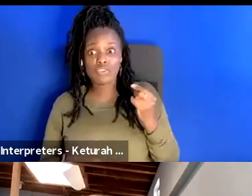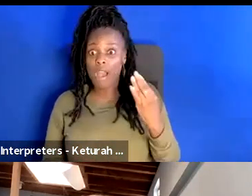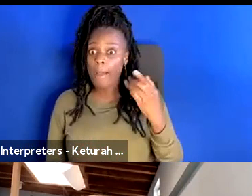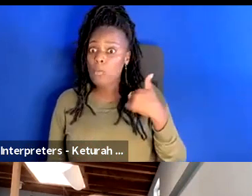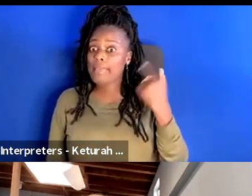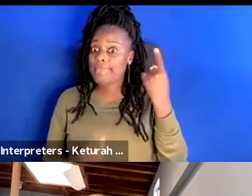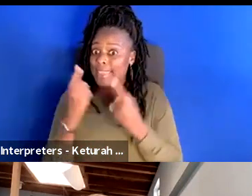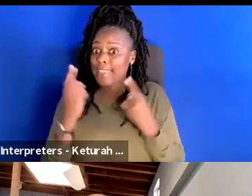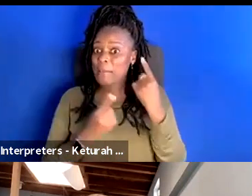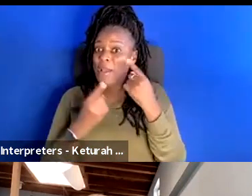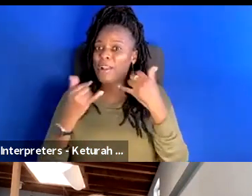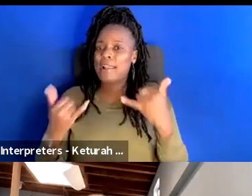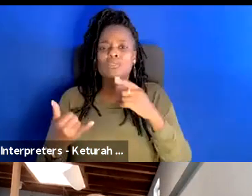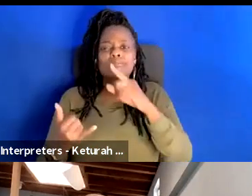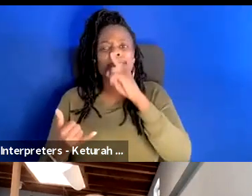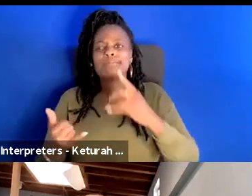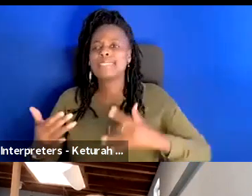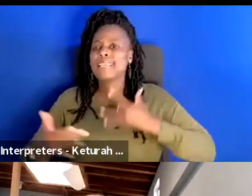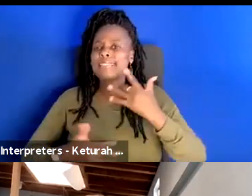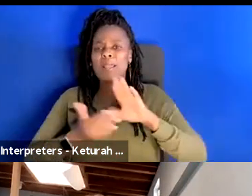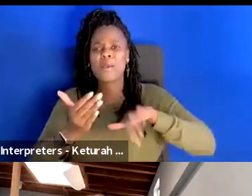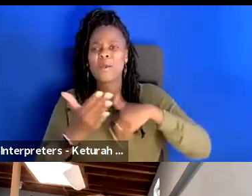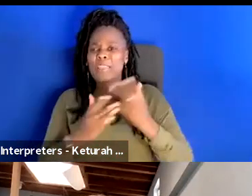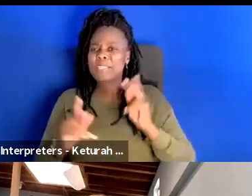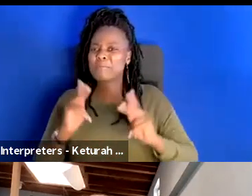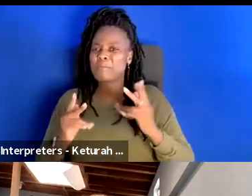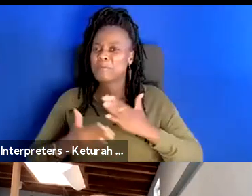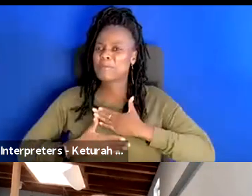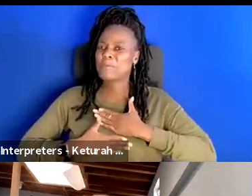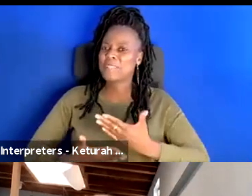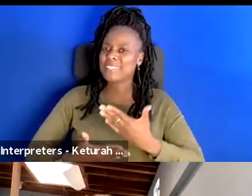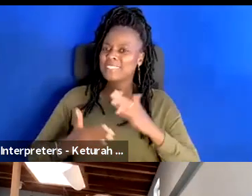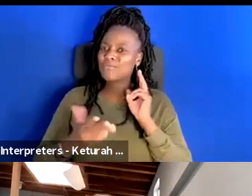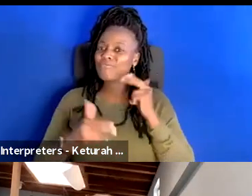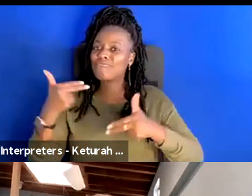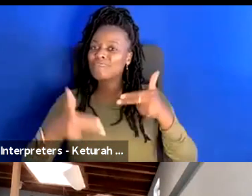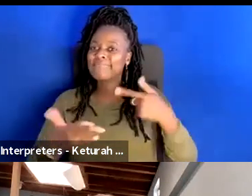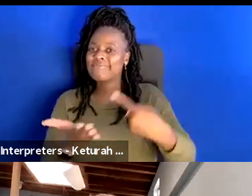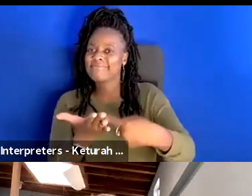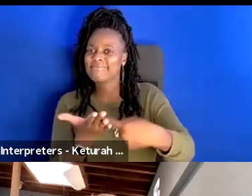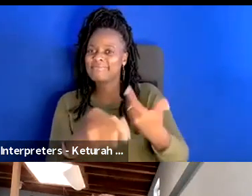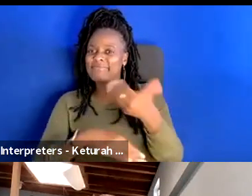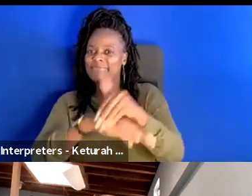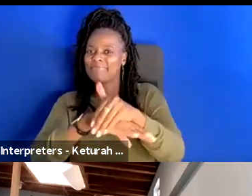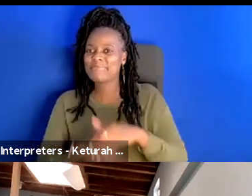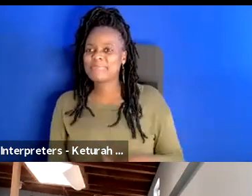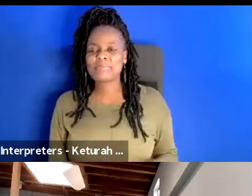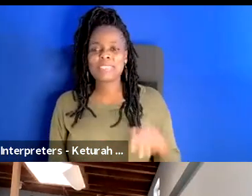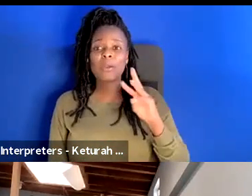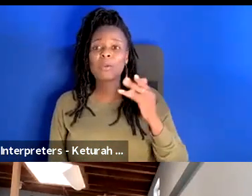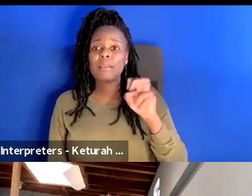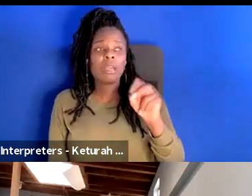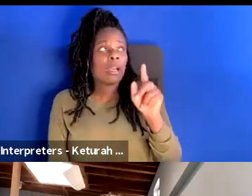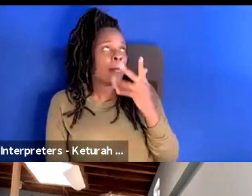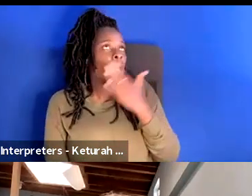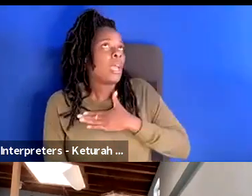it now. So I was very excited that all these folks were willing to join me and be part of this conversation. I'm glad you said that. It feels like a